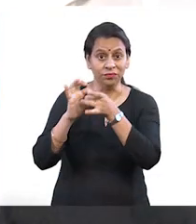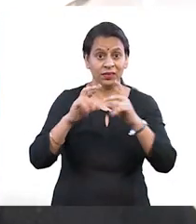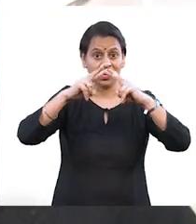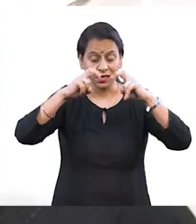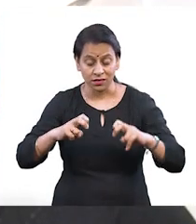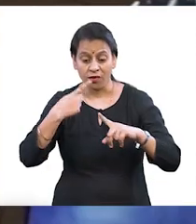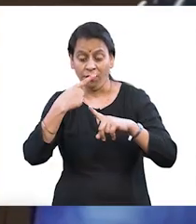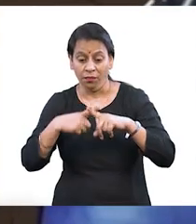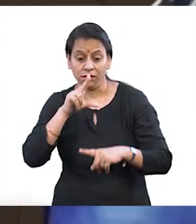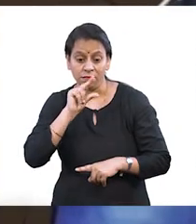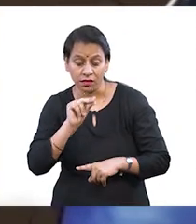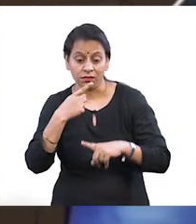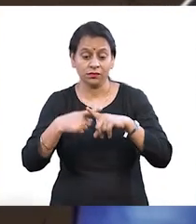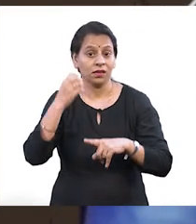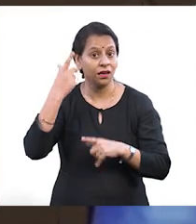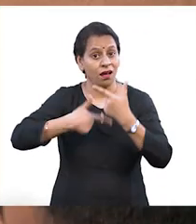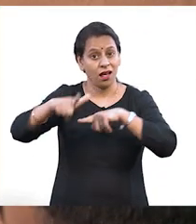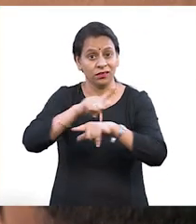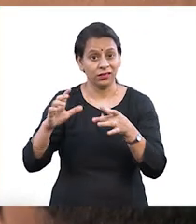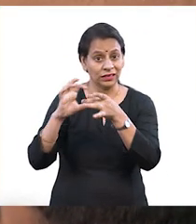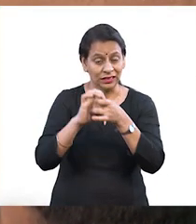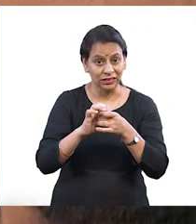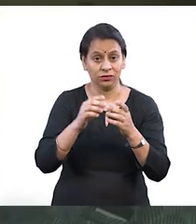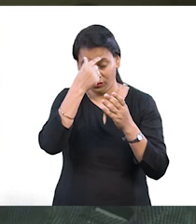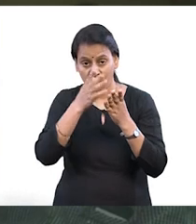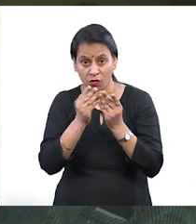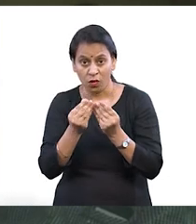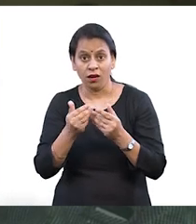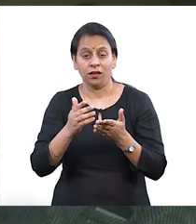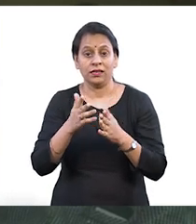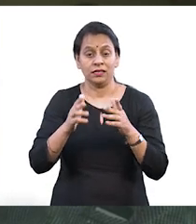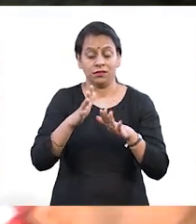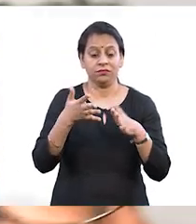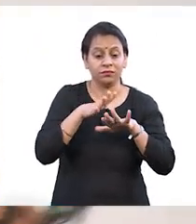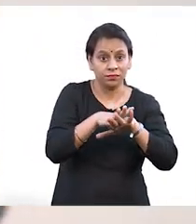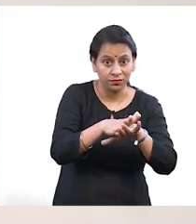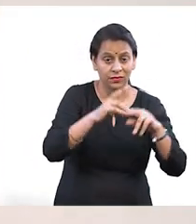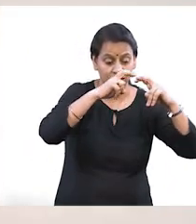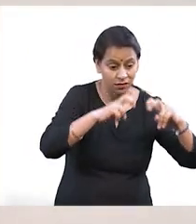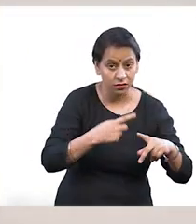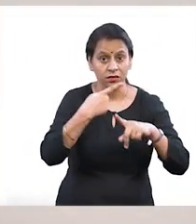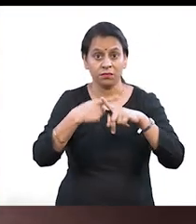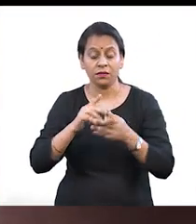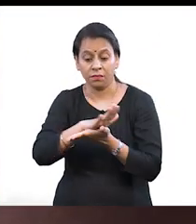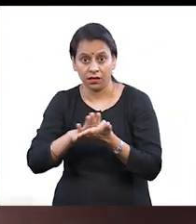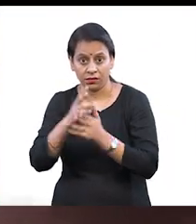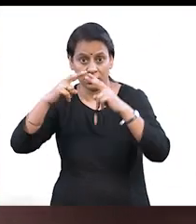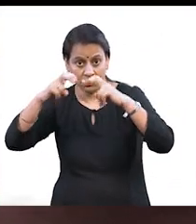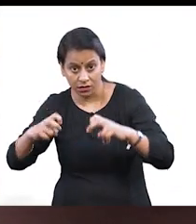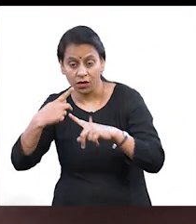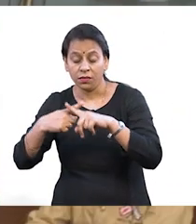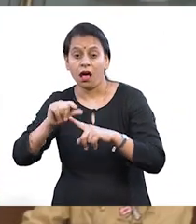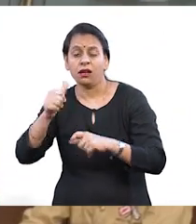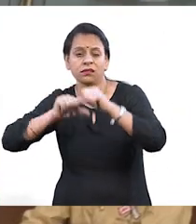It will also undertake basic and applied interdisciplinary research in speech, language and hearing sciences and